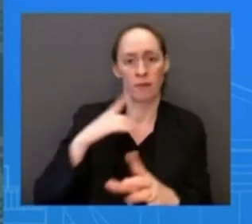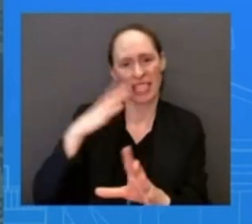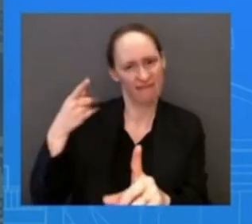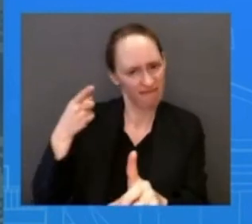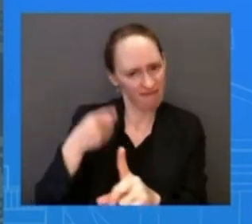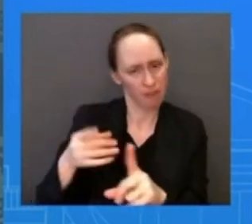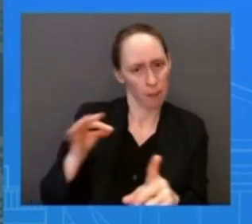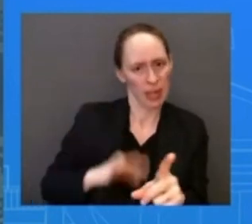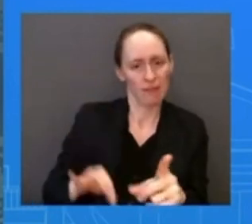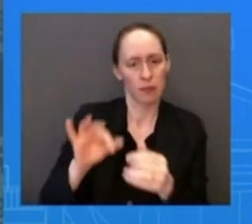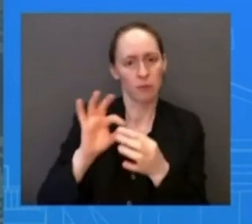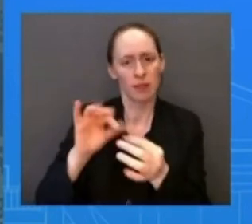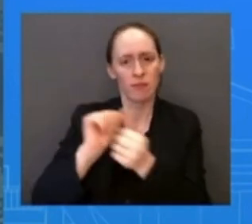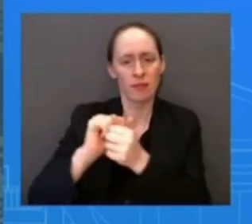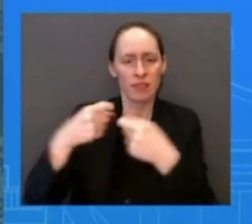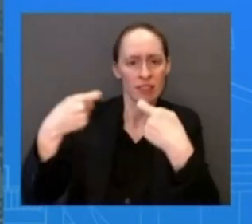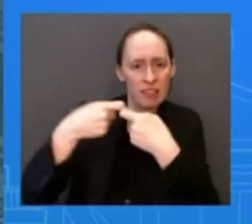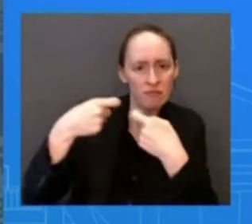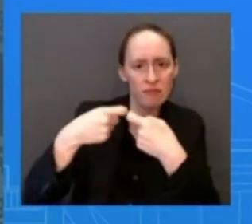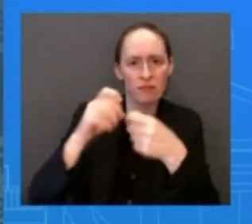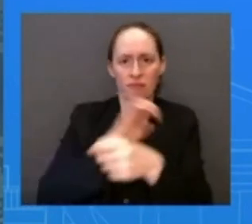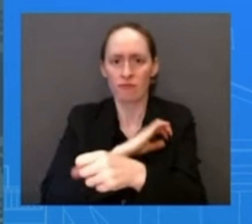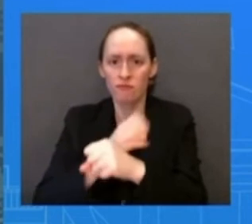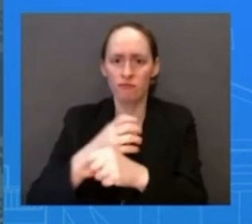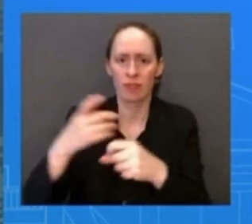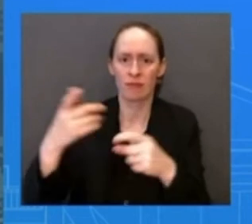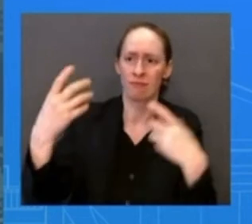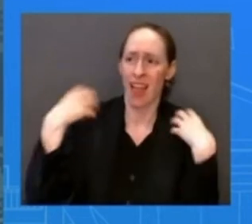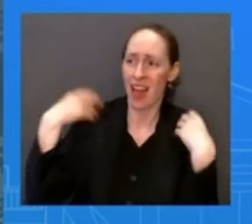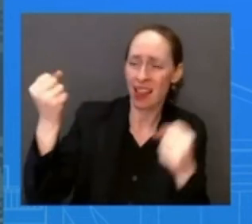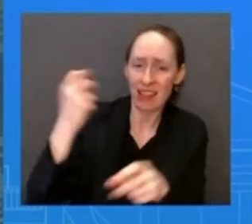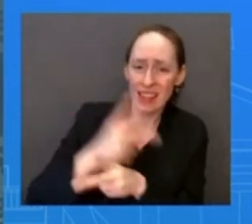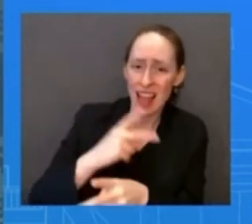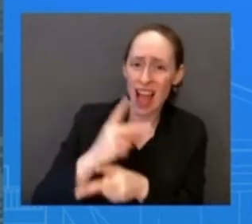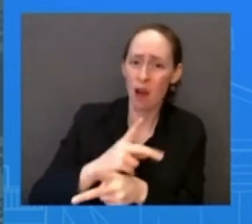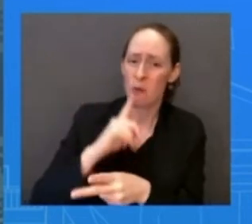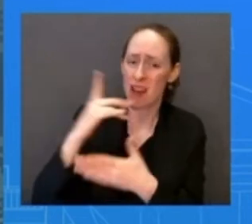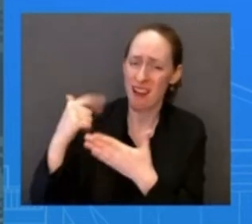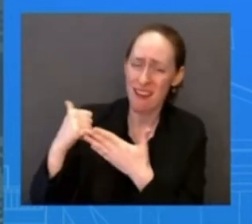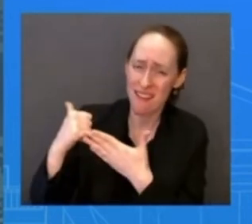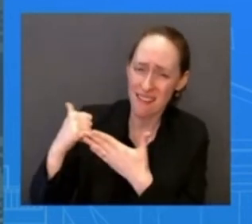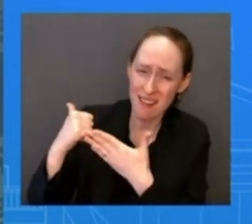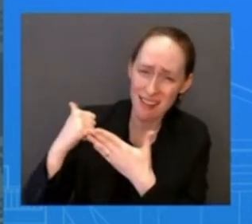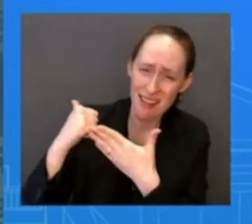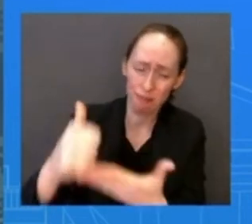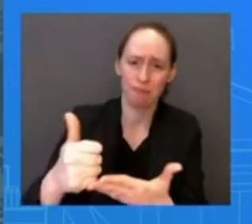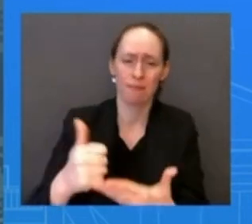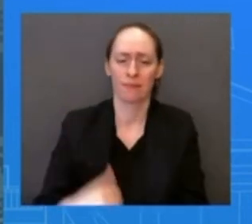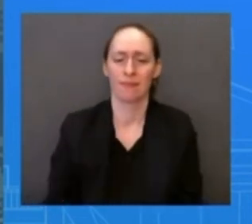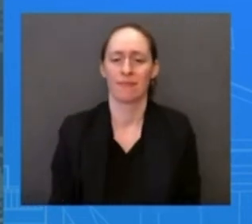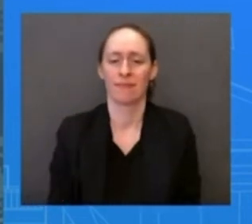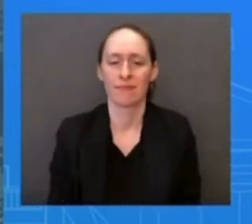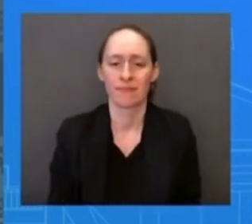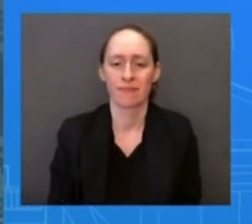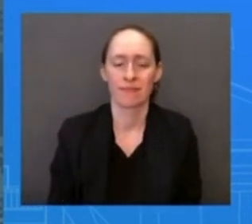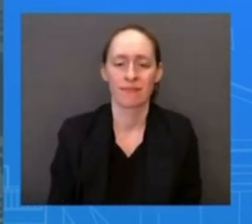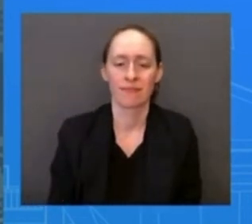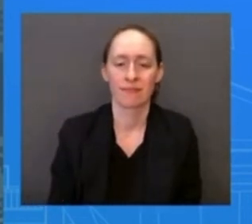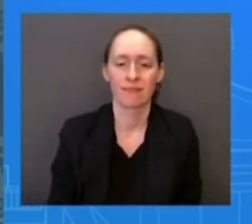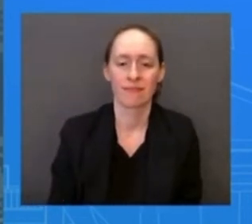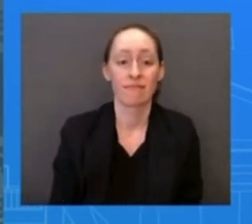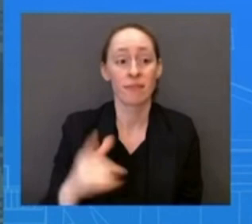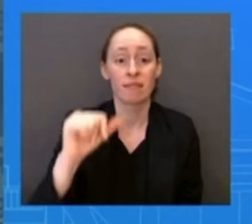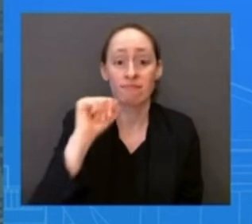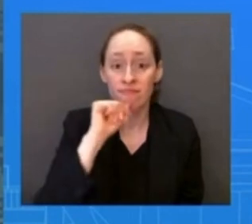incredibly important to Americans across the country, especially our seniors, making sure that we're capping at $2,000 for medical medical